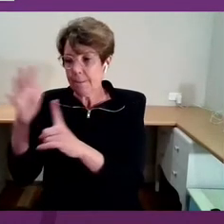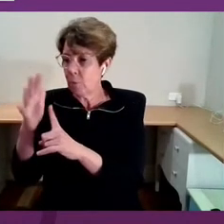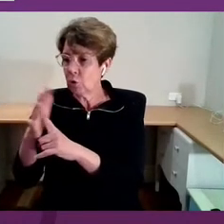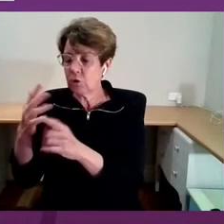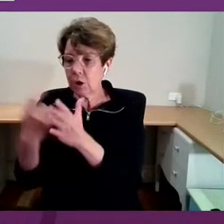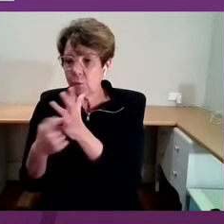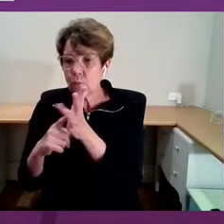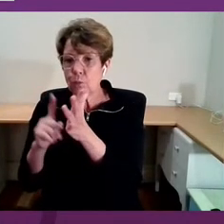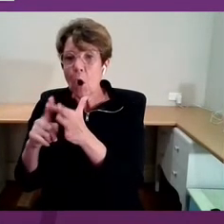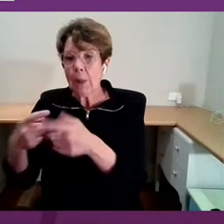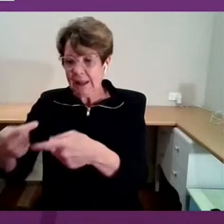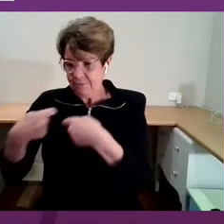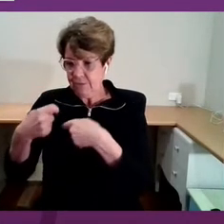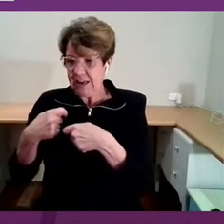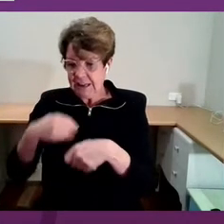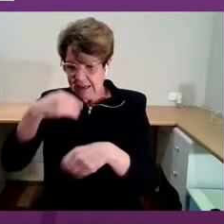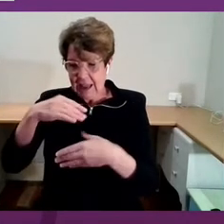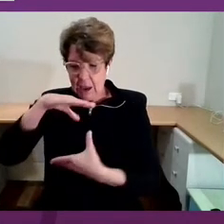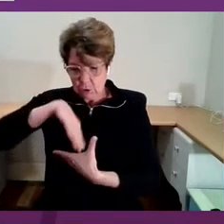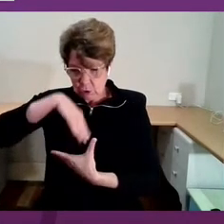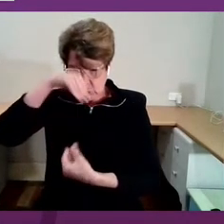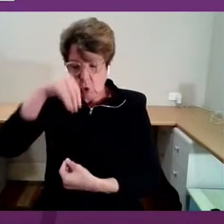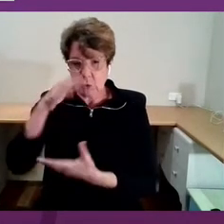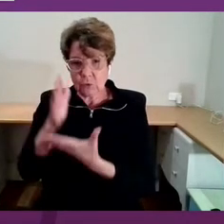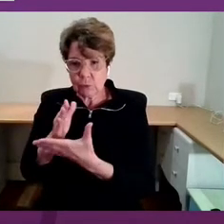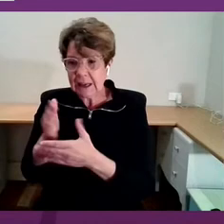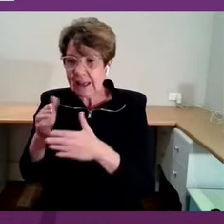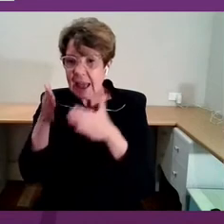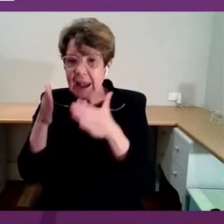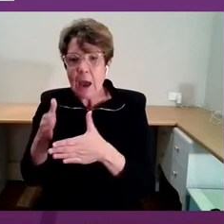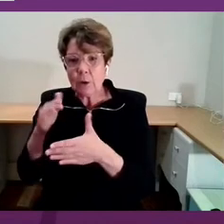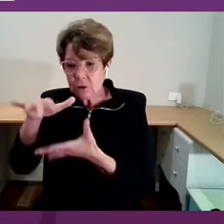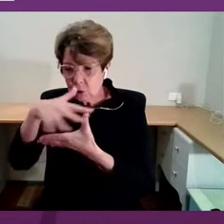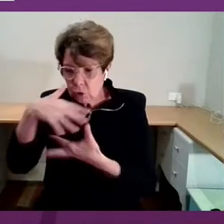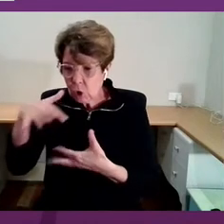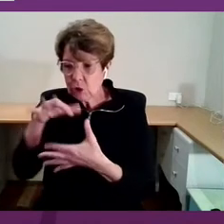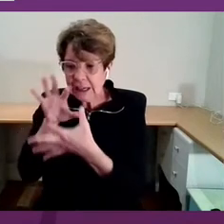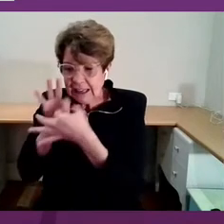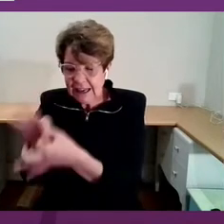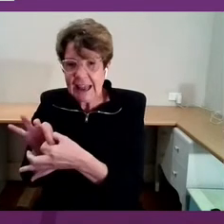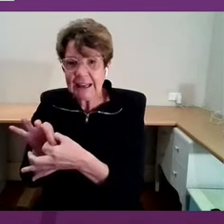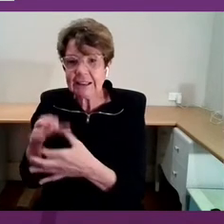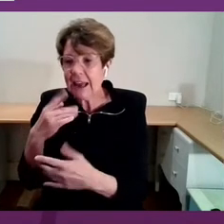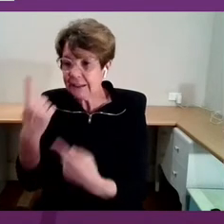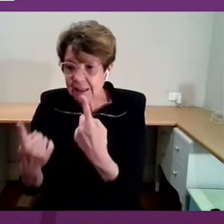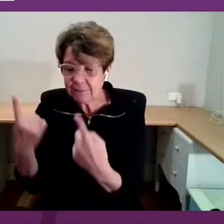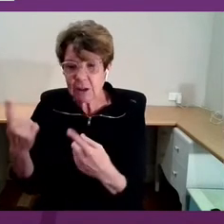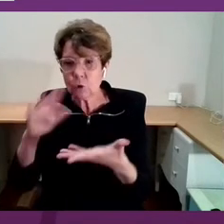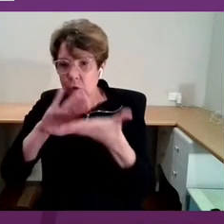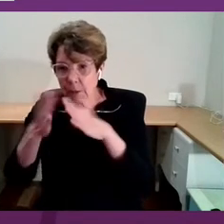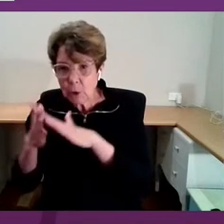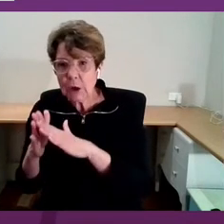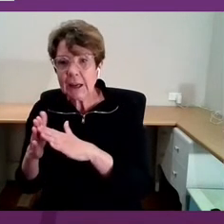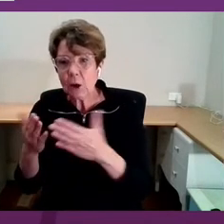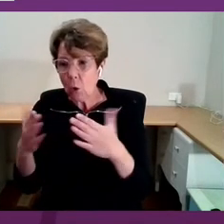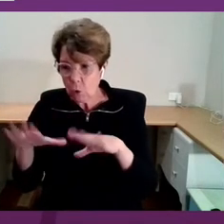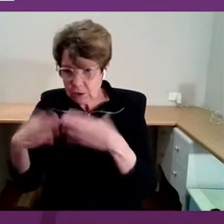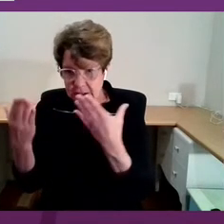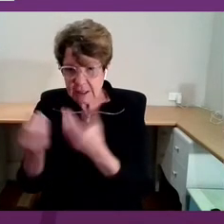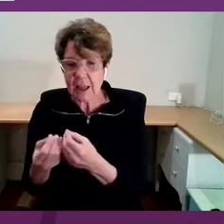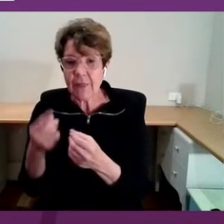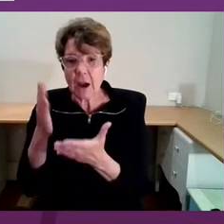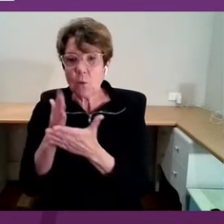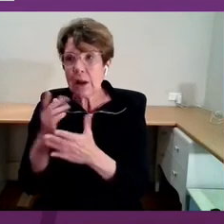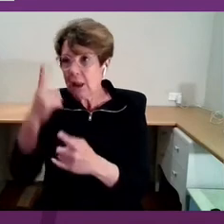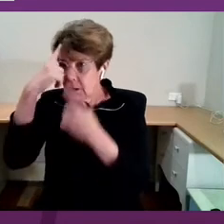provide ways to socially connect as individuals, communities, as a society. Your creativity broadens the connection touch